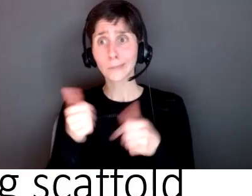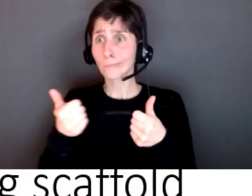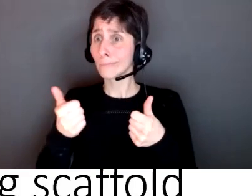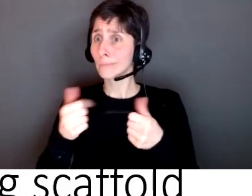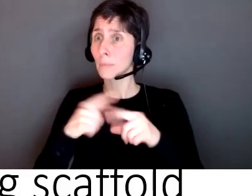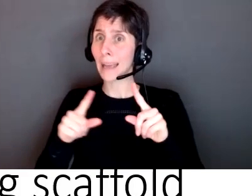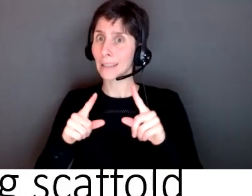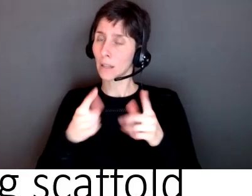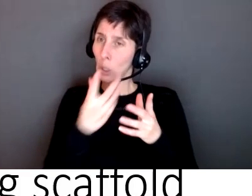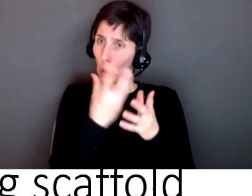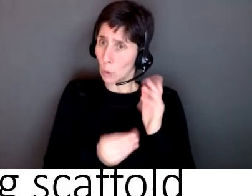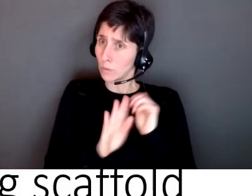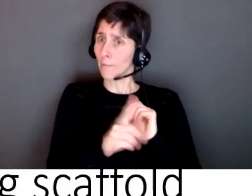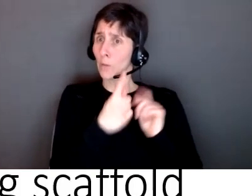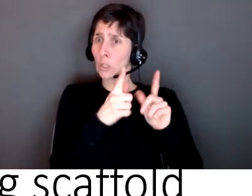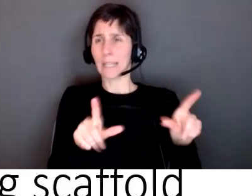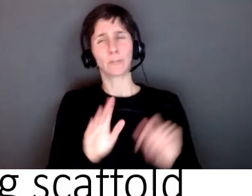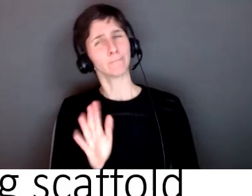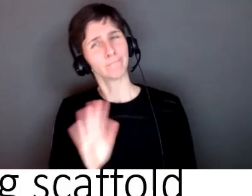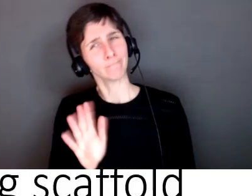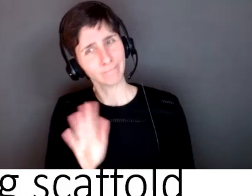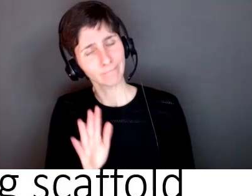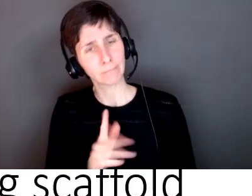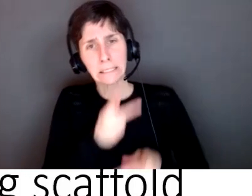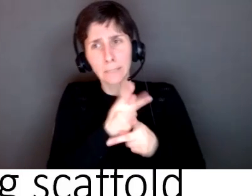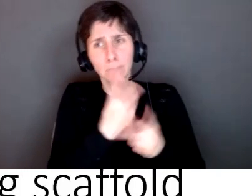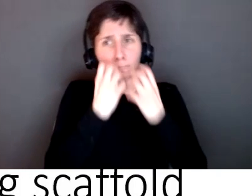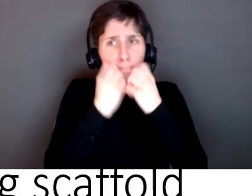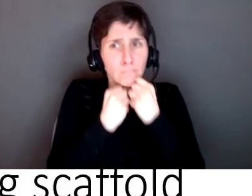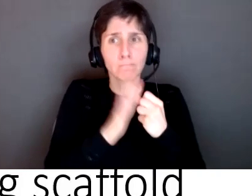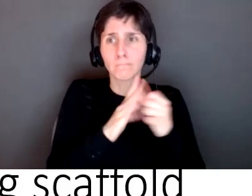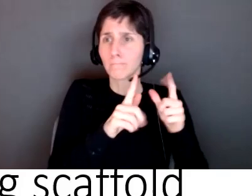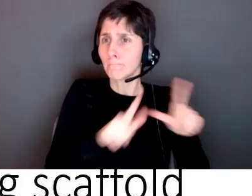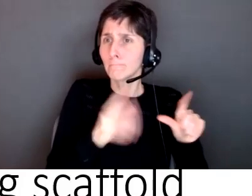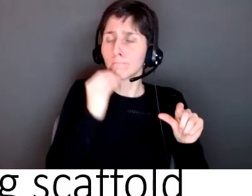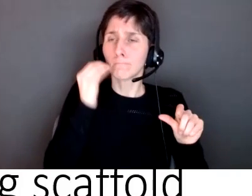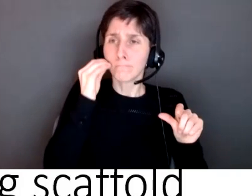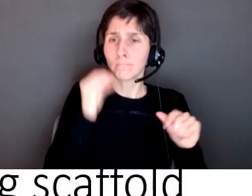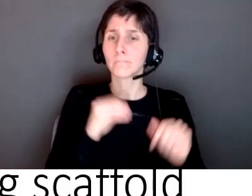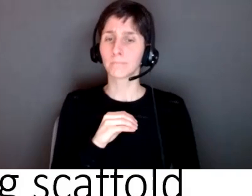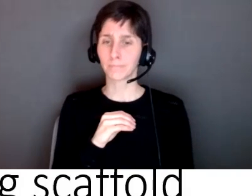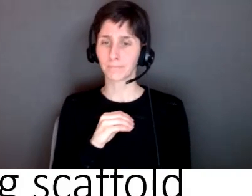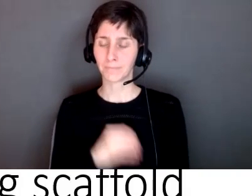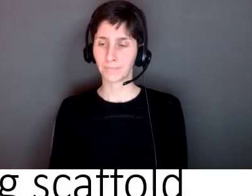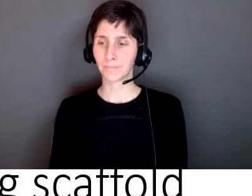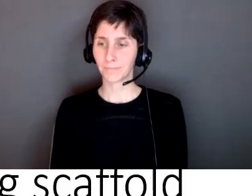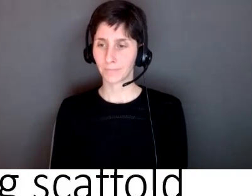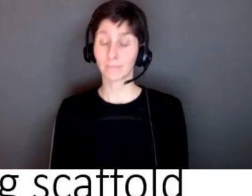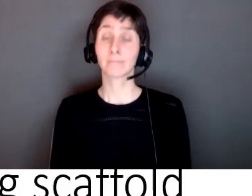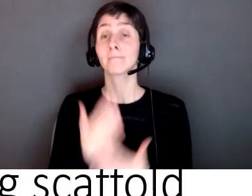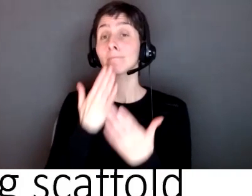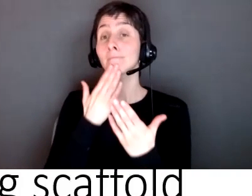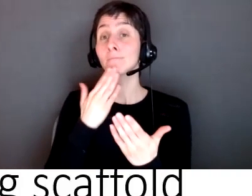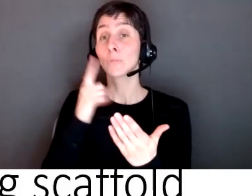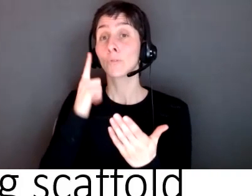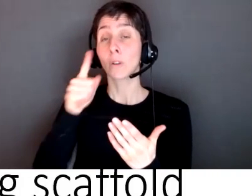sacrificing them learning or keep developing their first language as well but thank you so